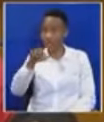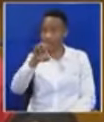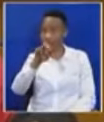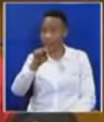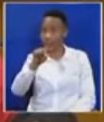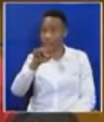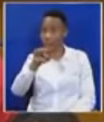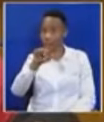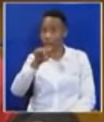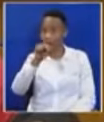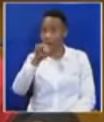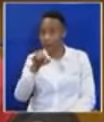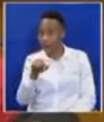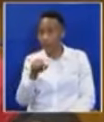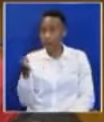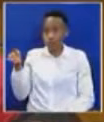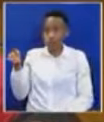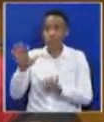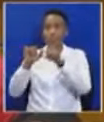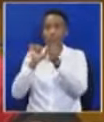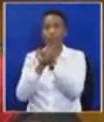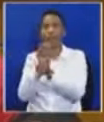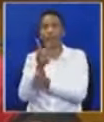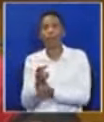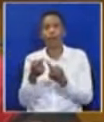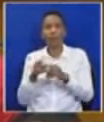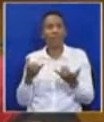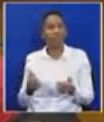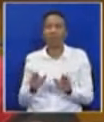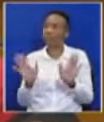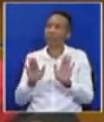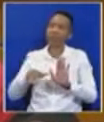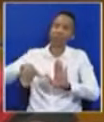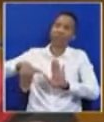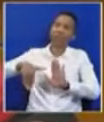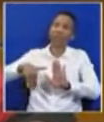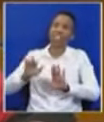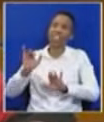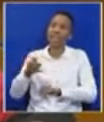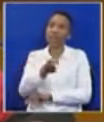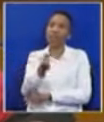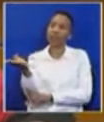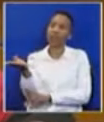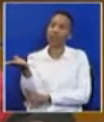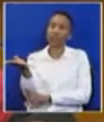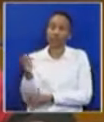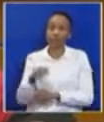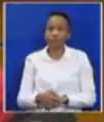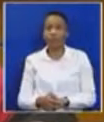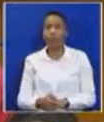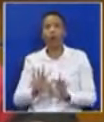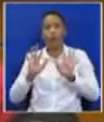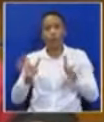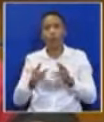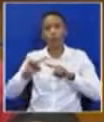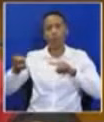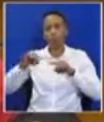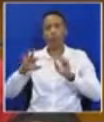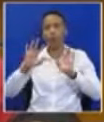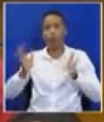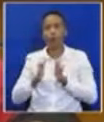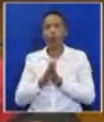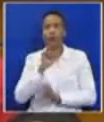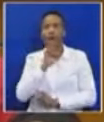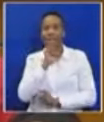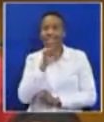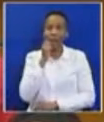is not, because it has become custom for us to speak about women issues only in August and then men among us here